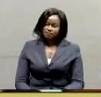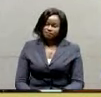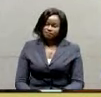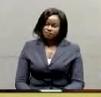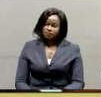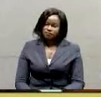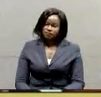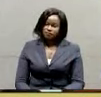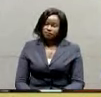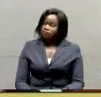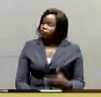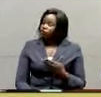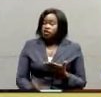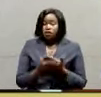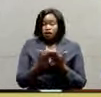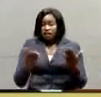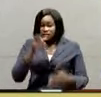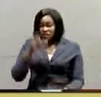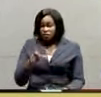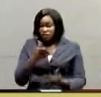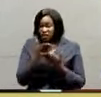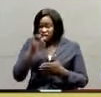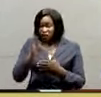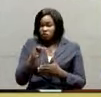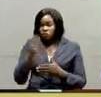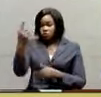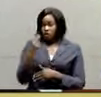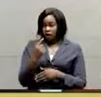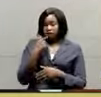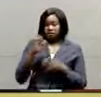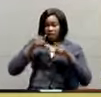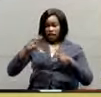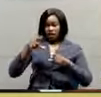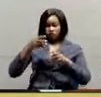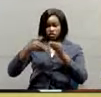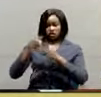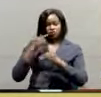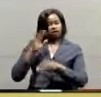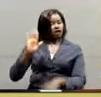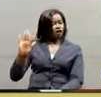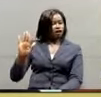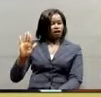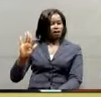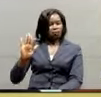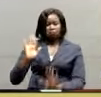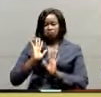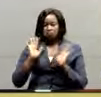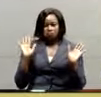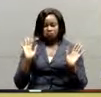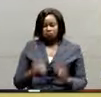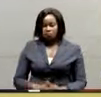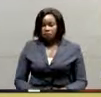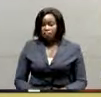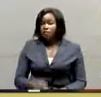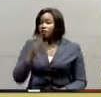Anybody, any broker, anybody comes to me that there is a land for sale, I said, ah, stay away, stay away. One can